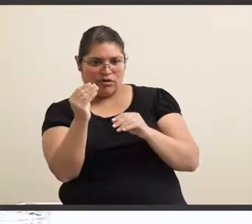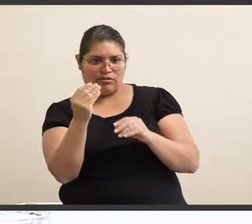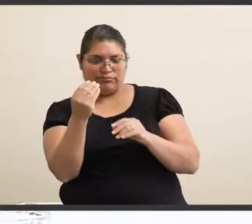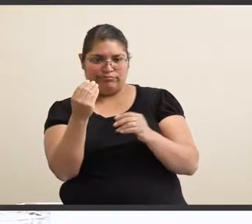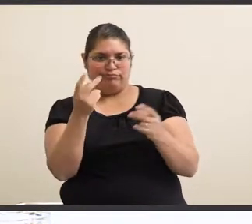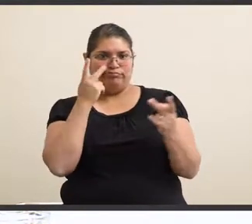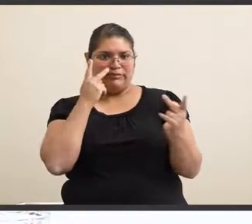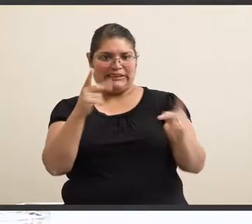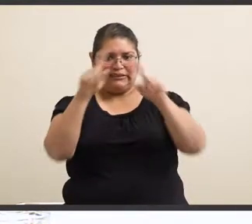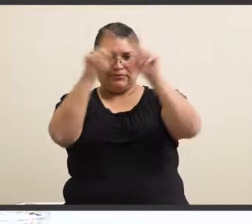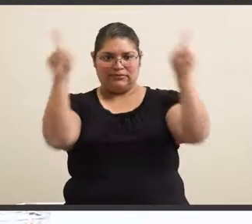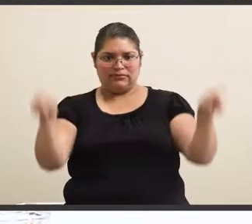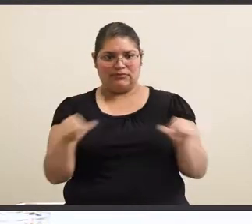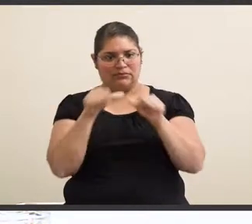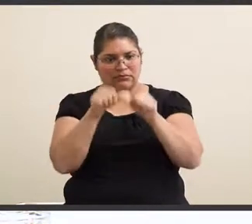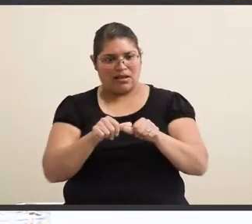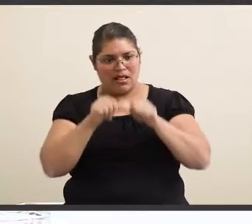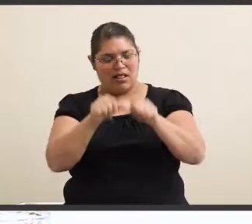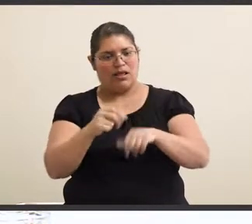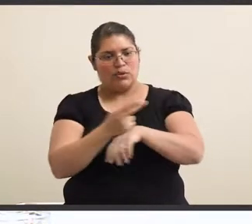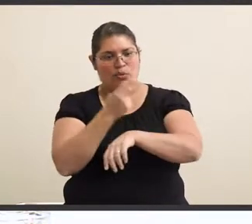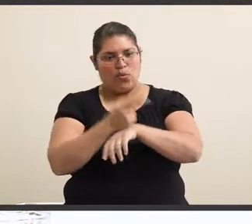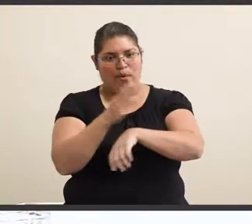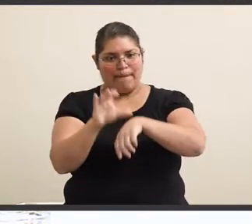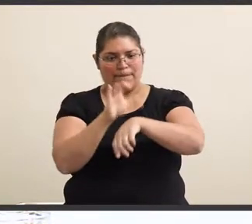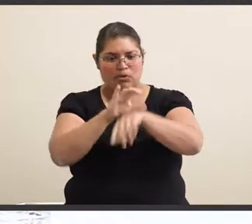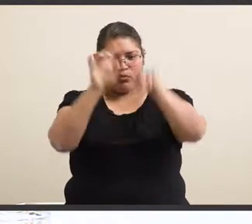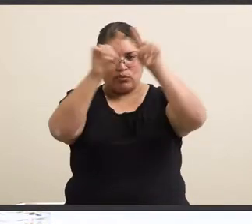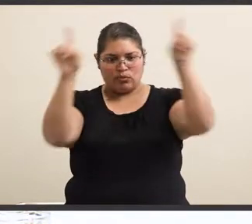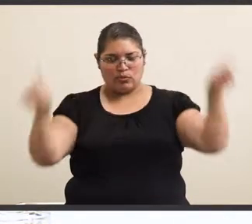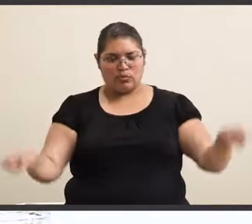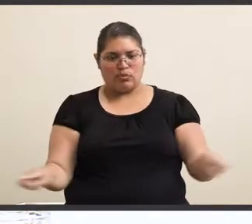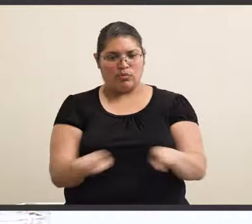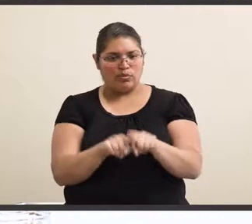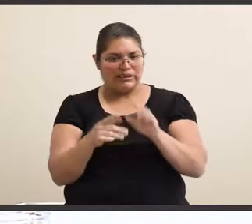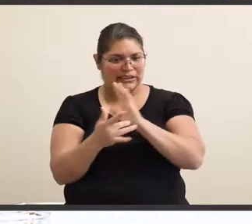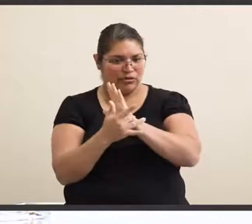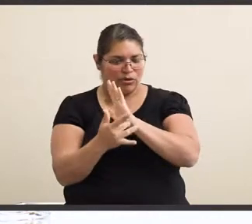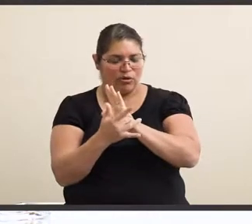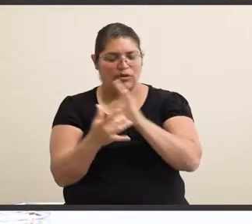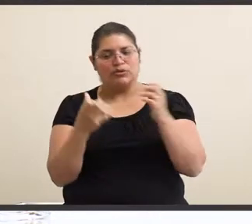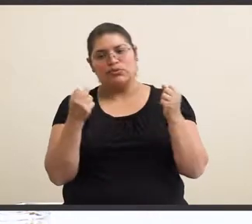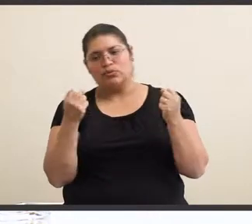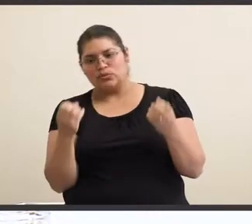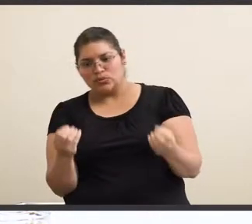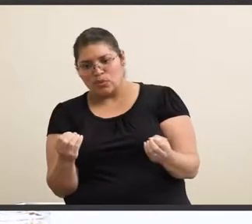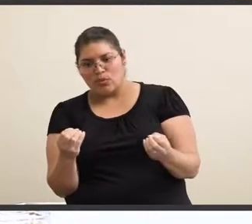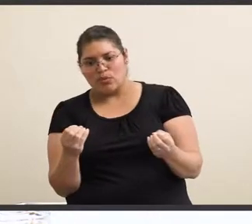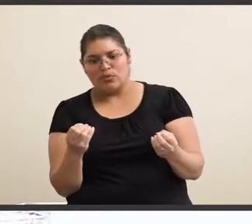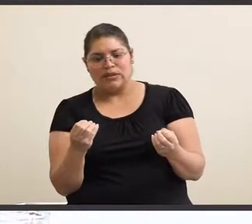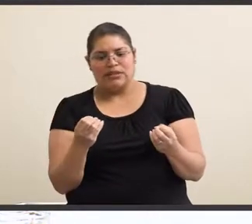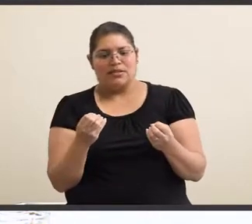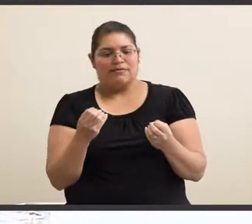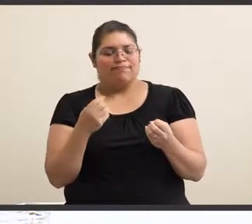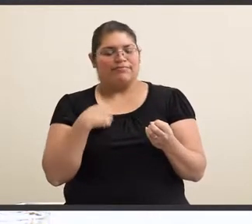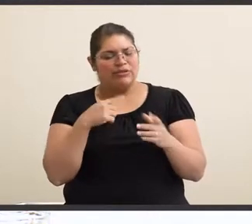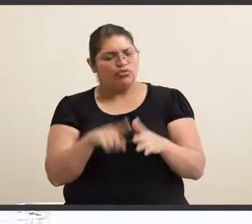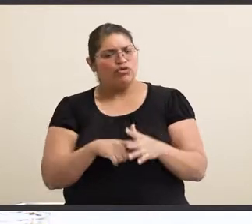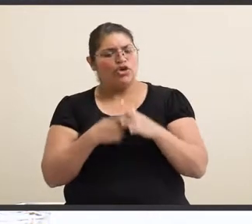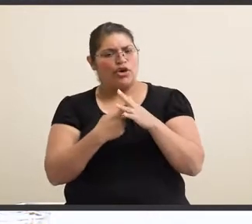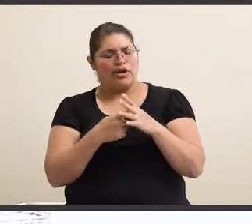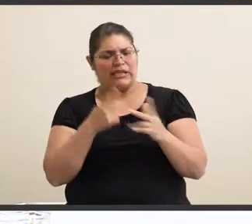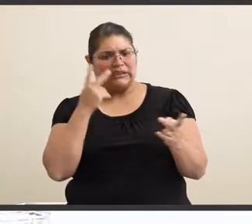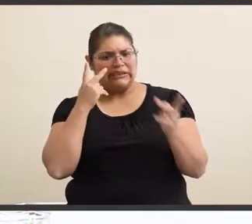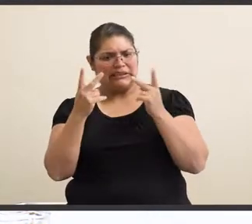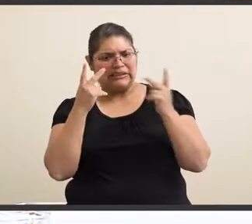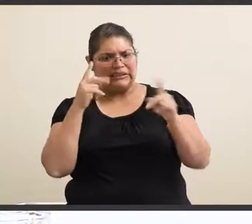a constant use of computer and technology. So I started seeing